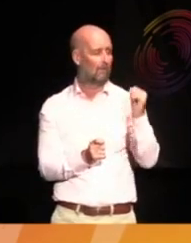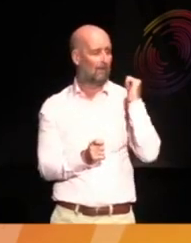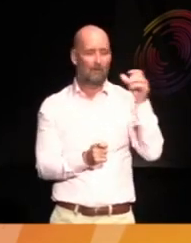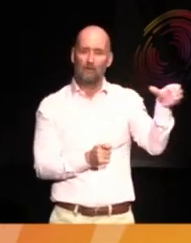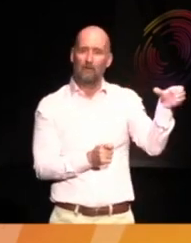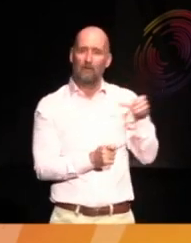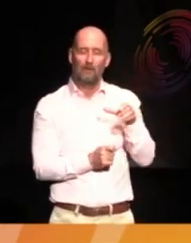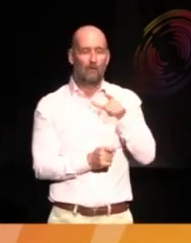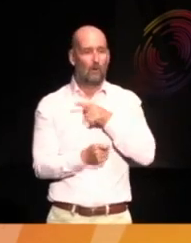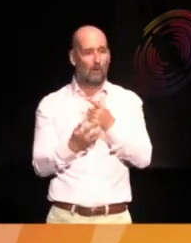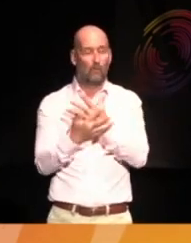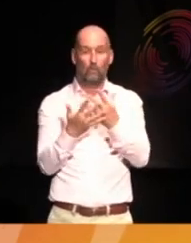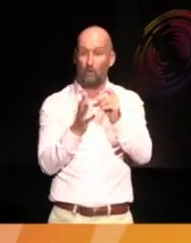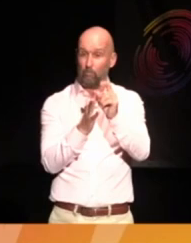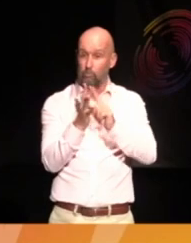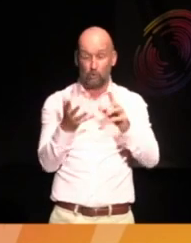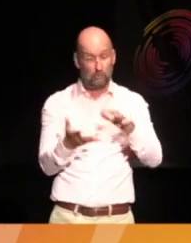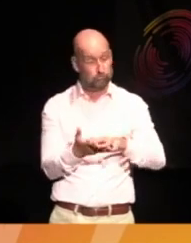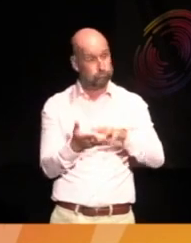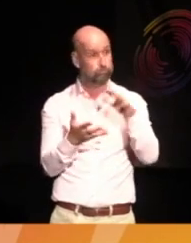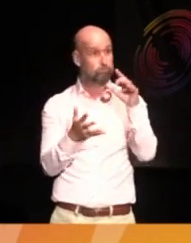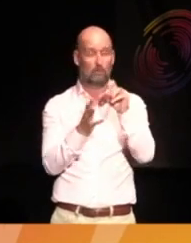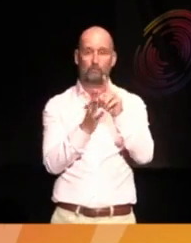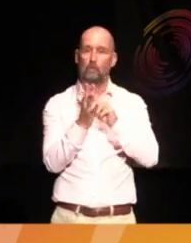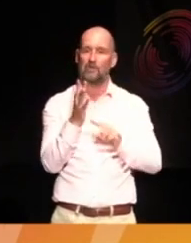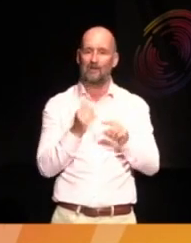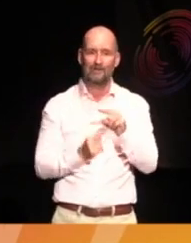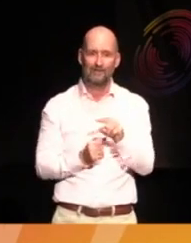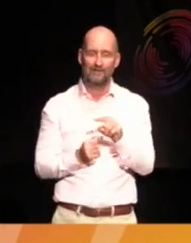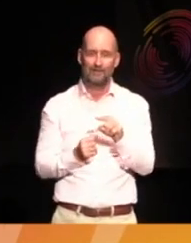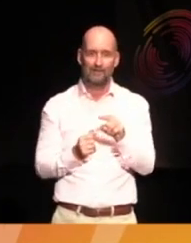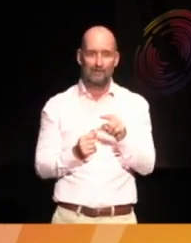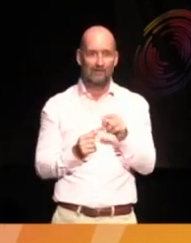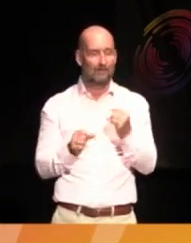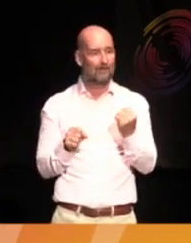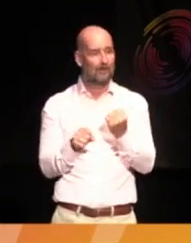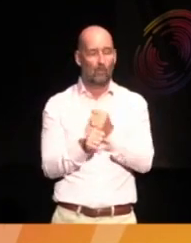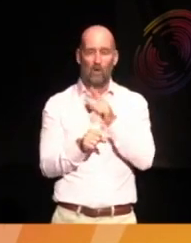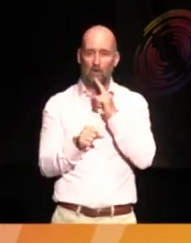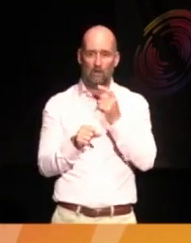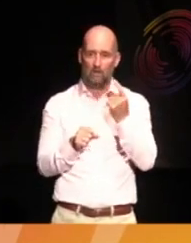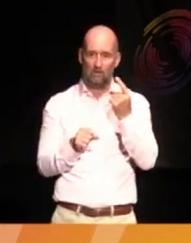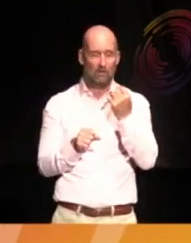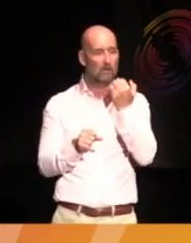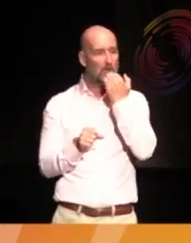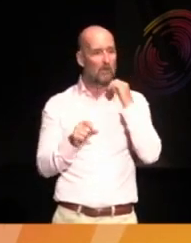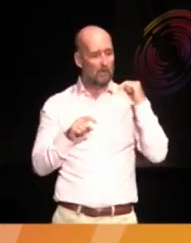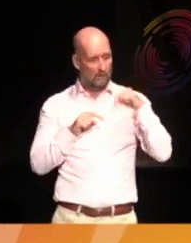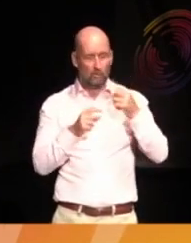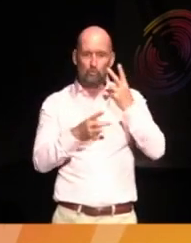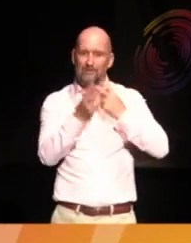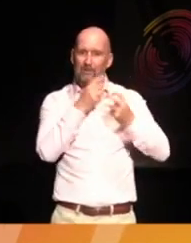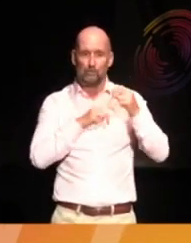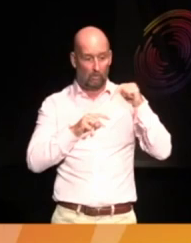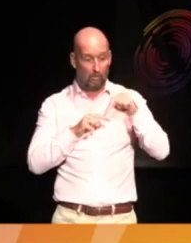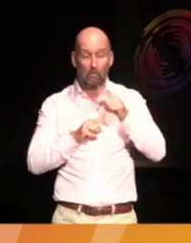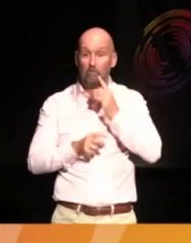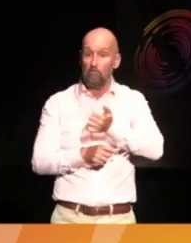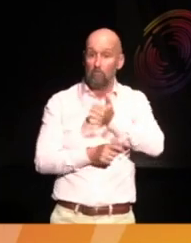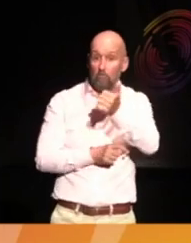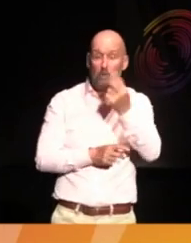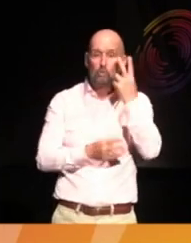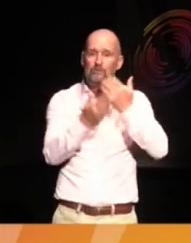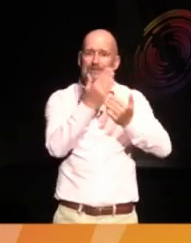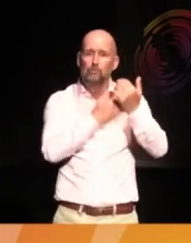phenomenal project that was essentially doing a chronology, quite traditional, I mean, very good, but quite a